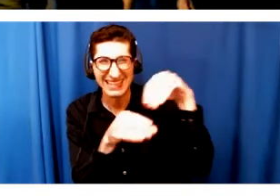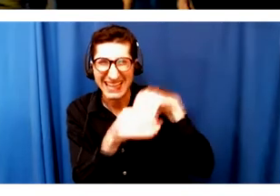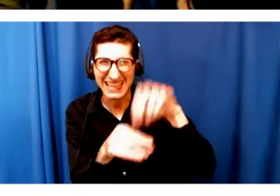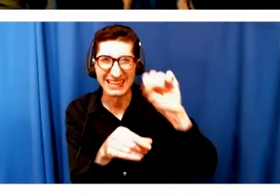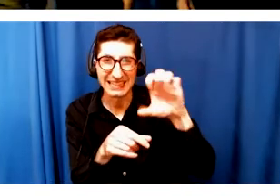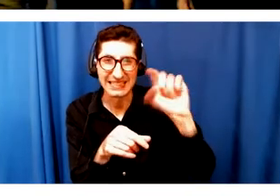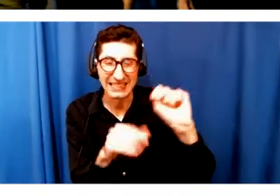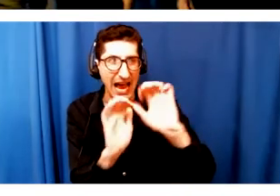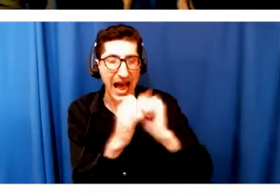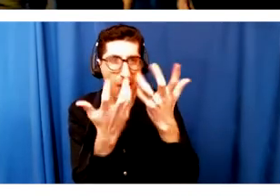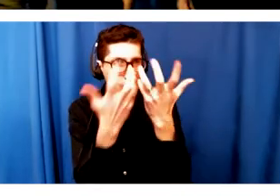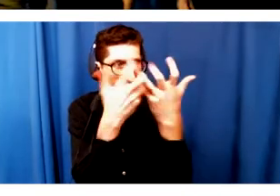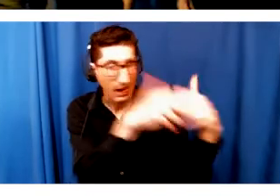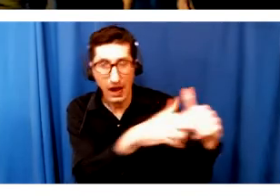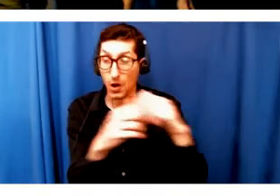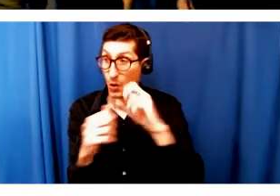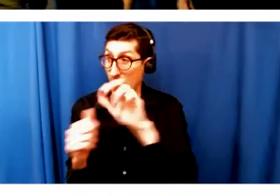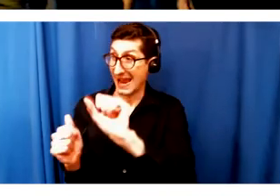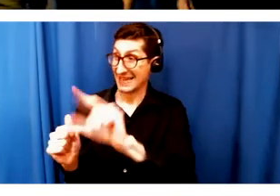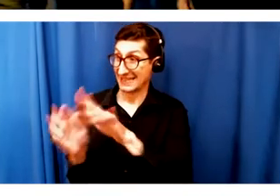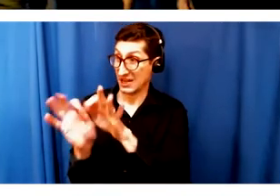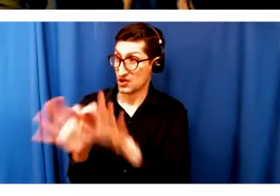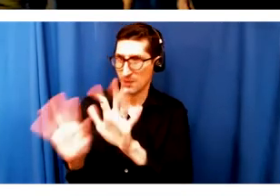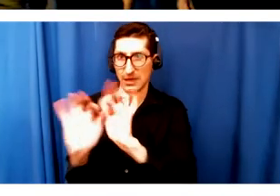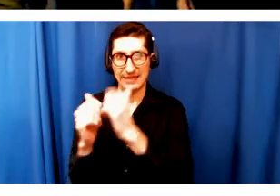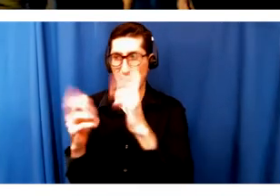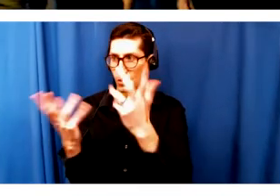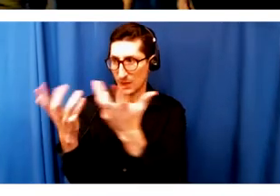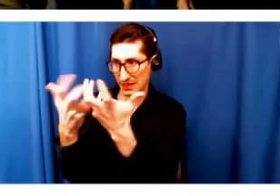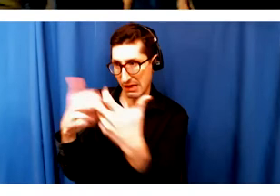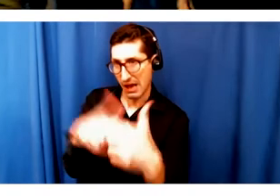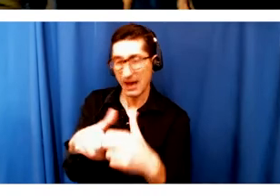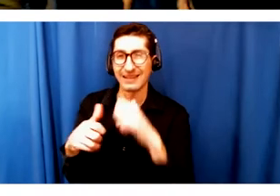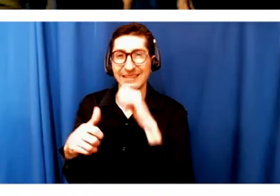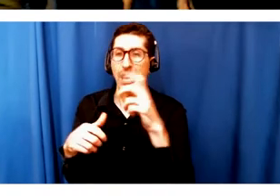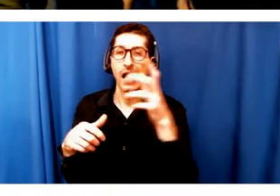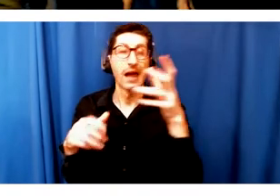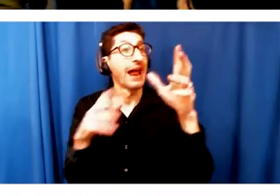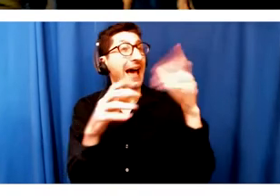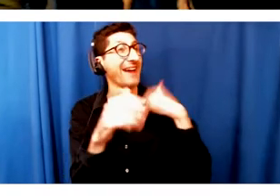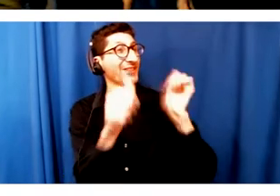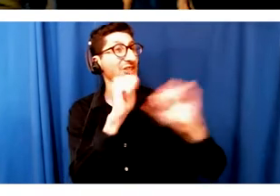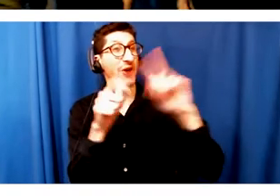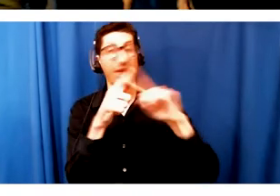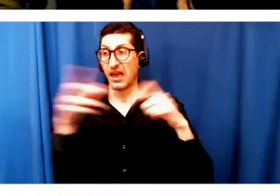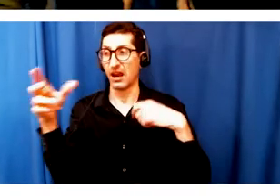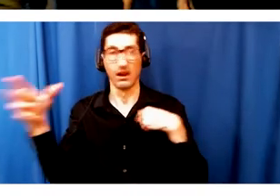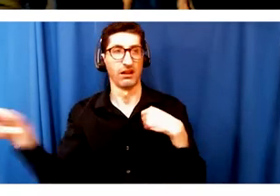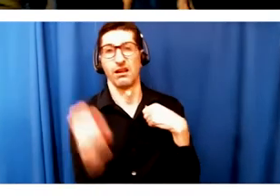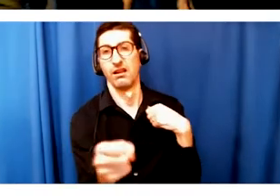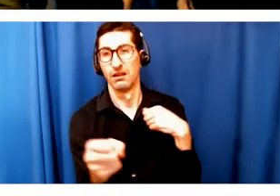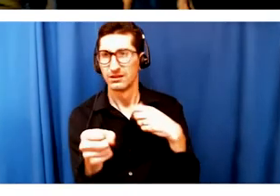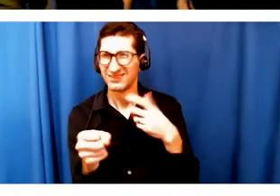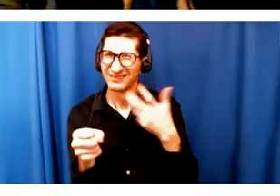ASL? How do we stage that appropriately? And so to really think deeply about that and to consult with